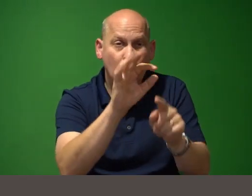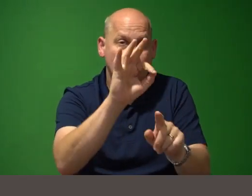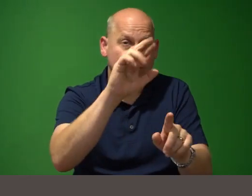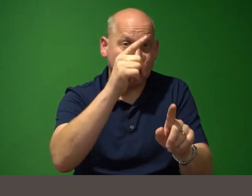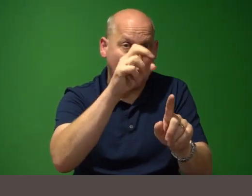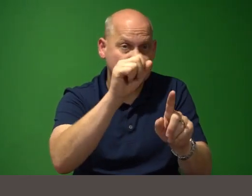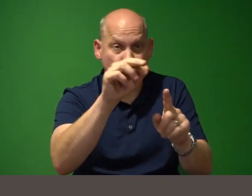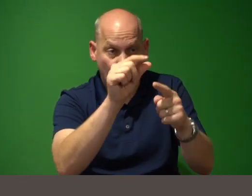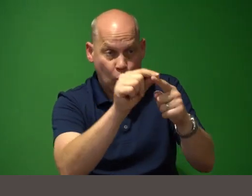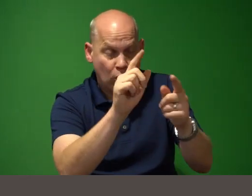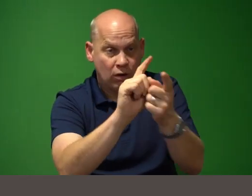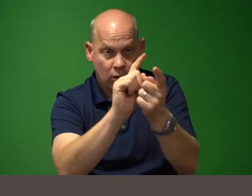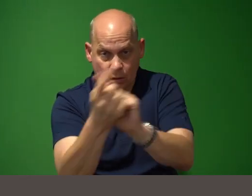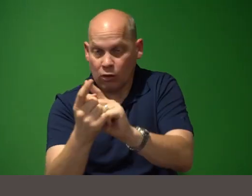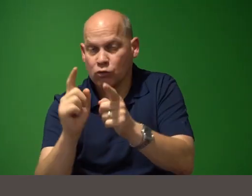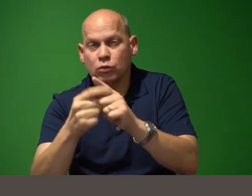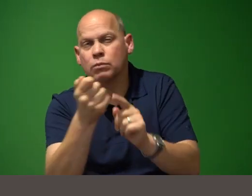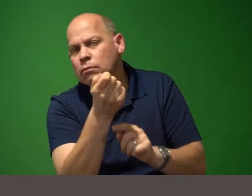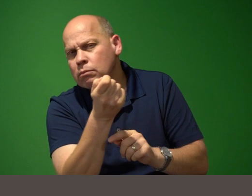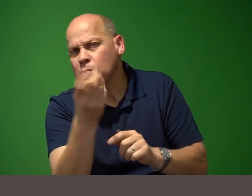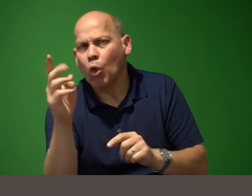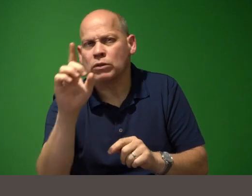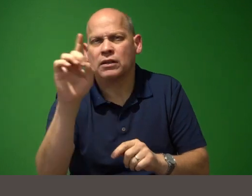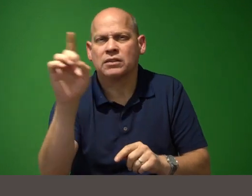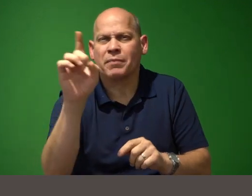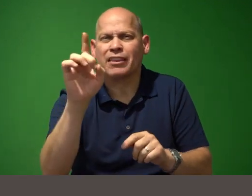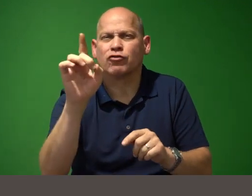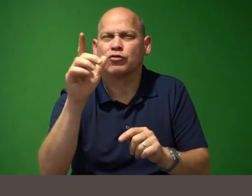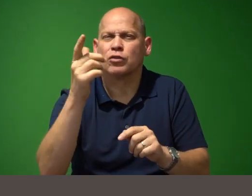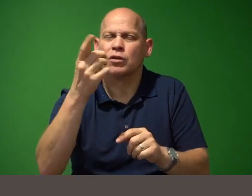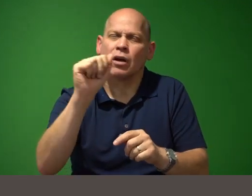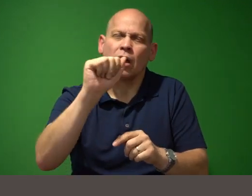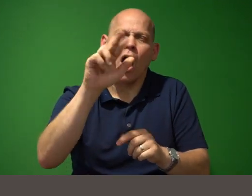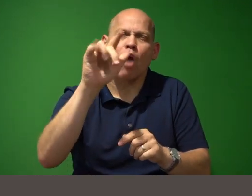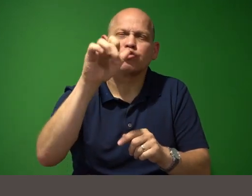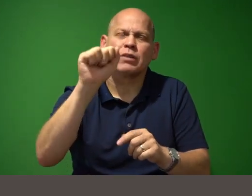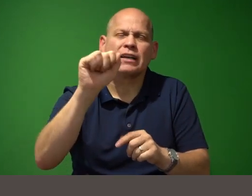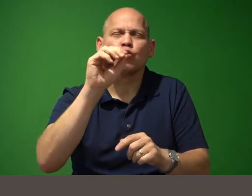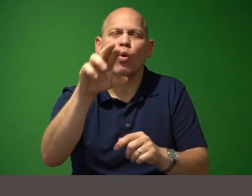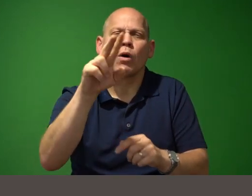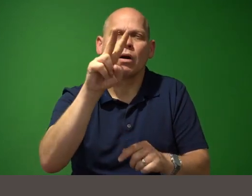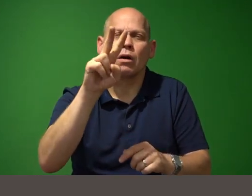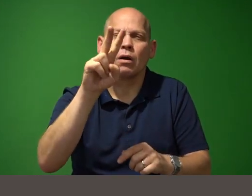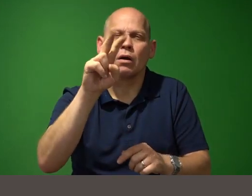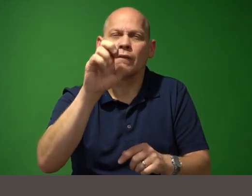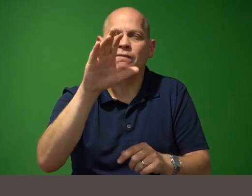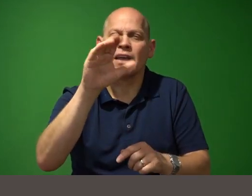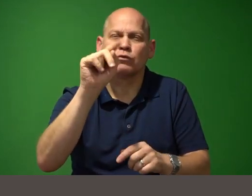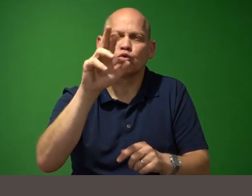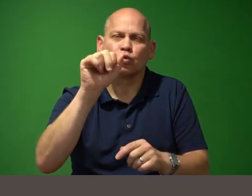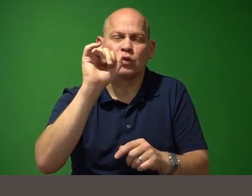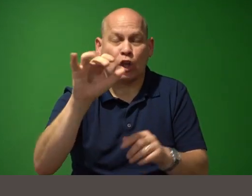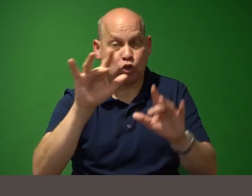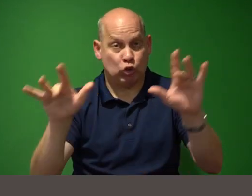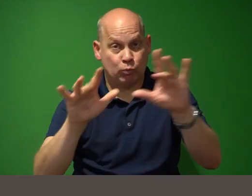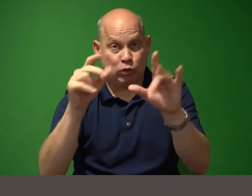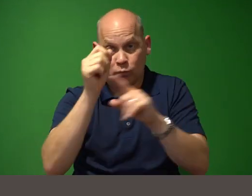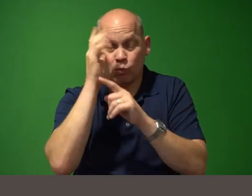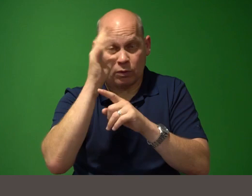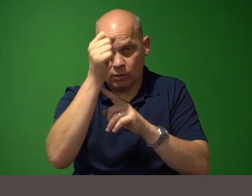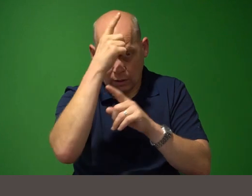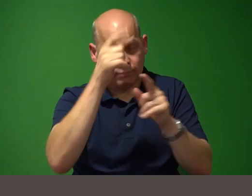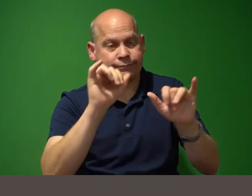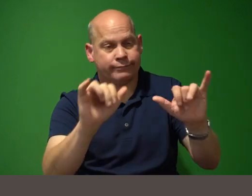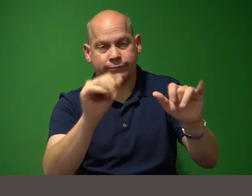-dimensional arrays or vectors that then the computer can understand now these vectors then use